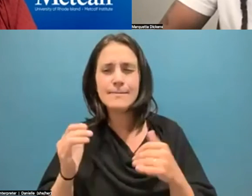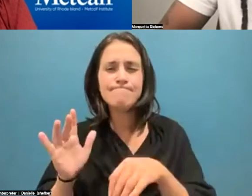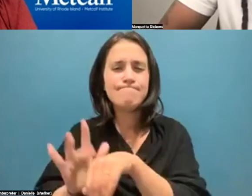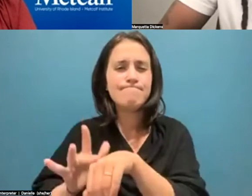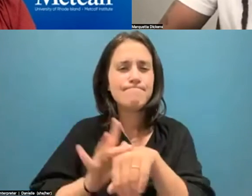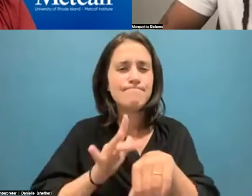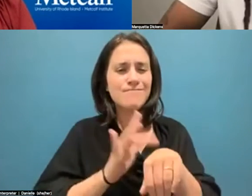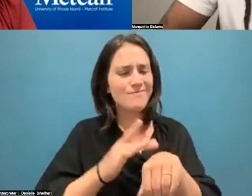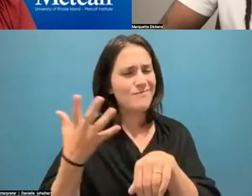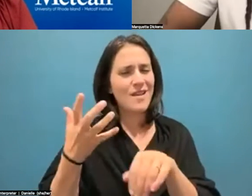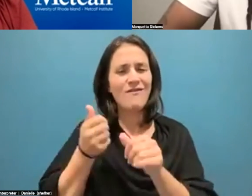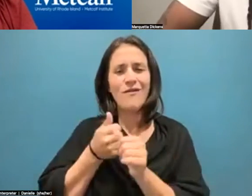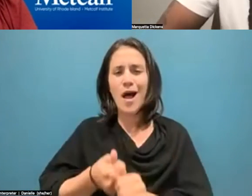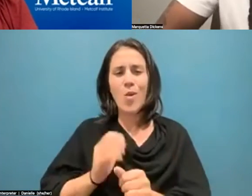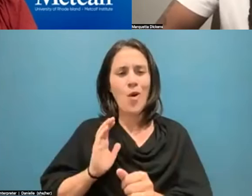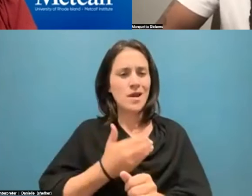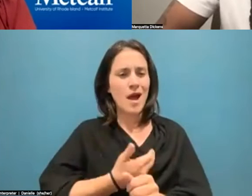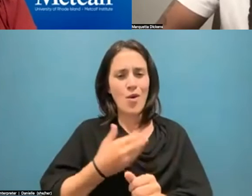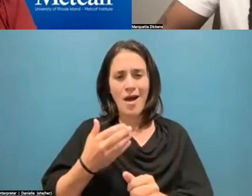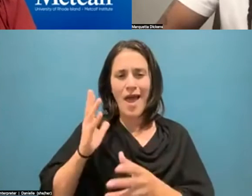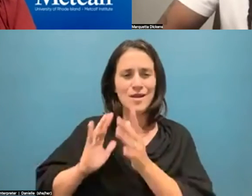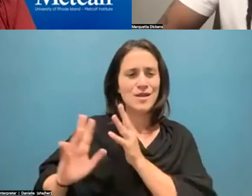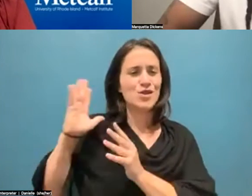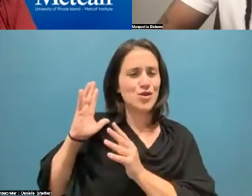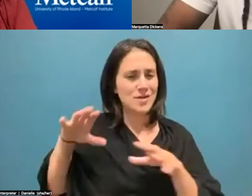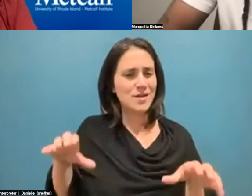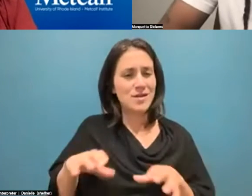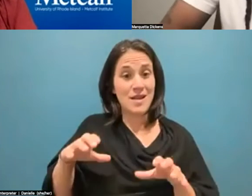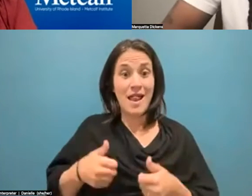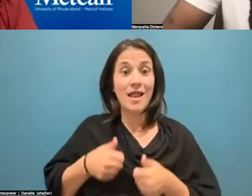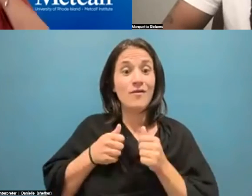did, which was learn how to live with nature and live with water and take care of it.